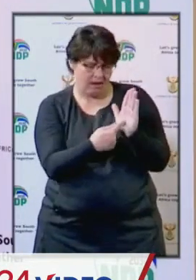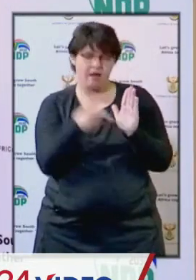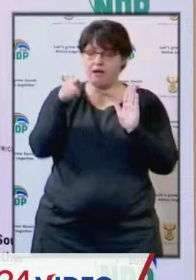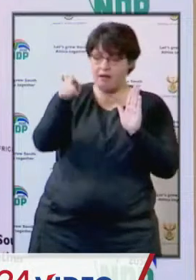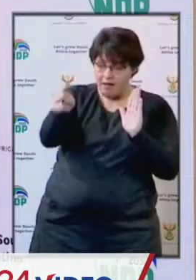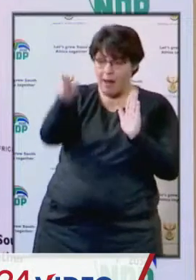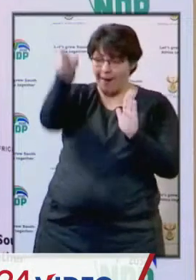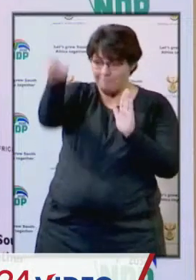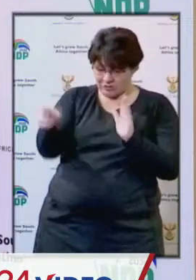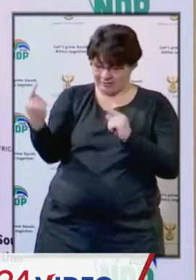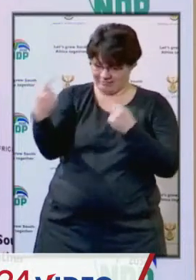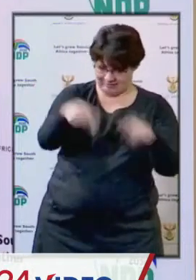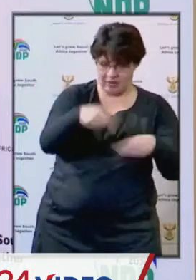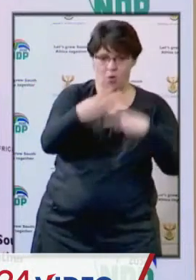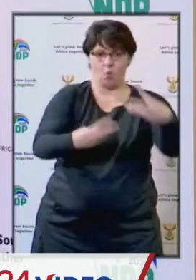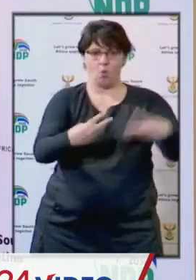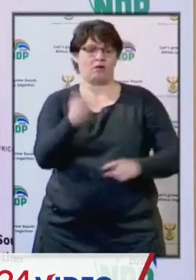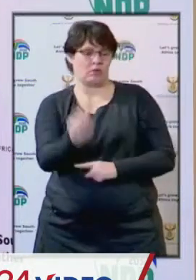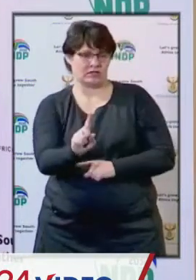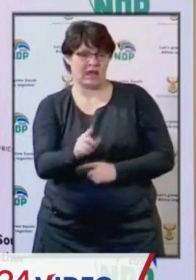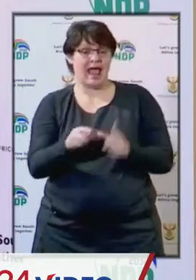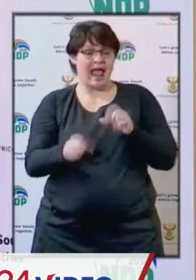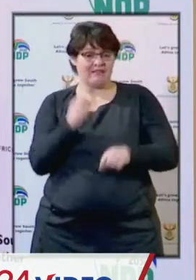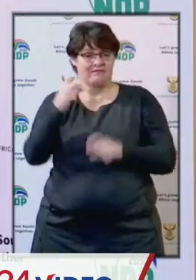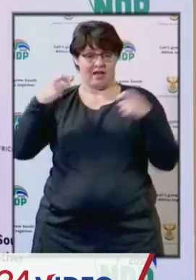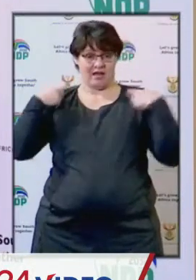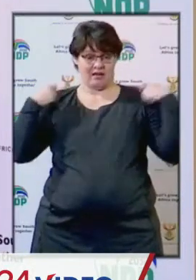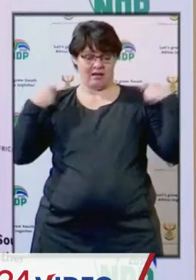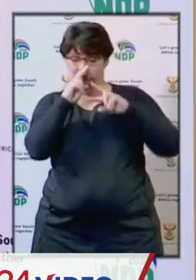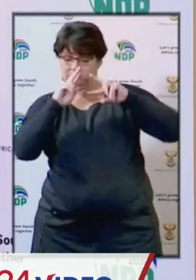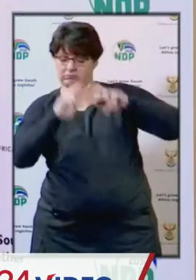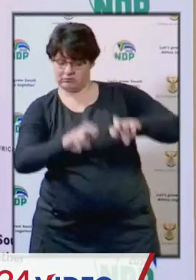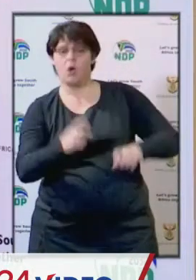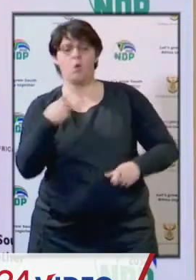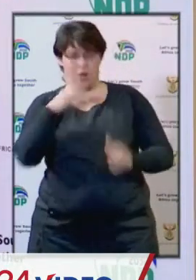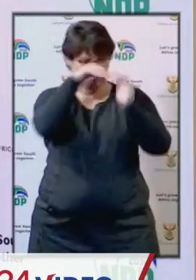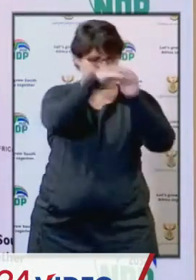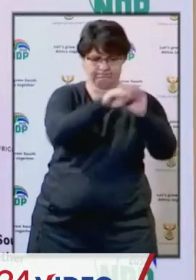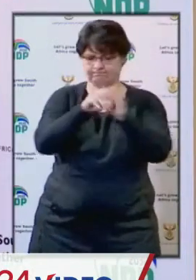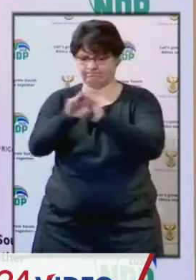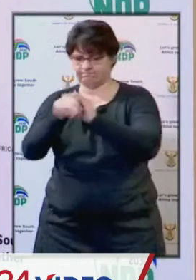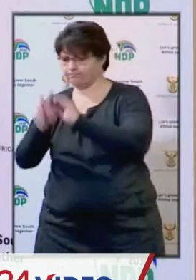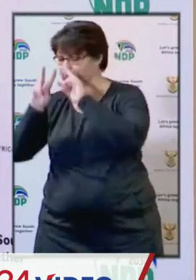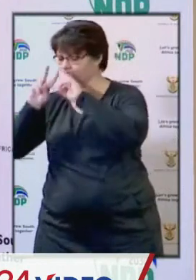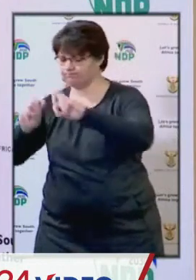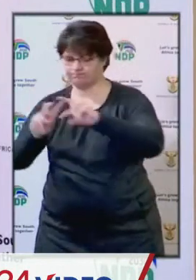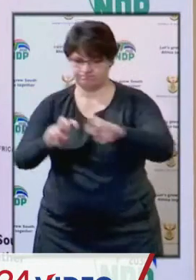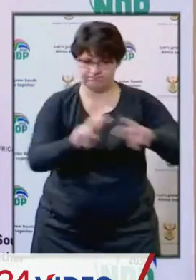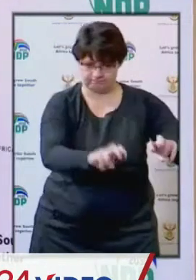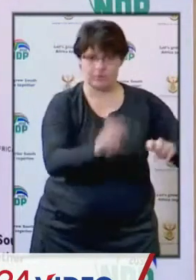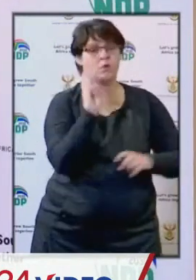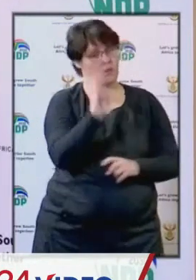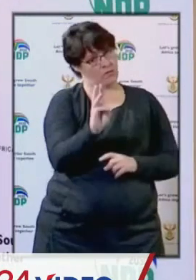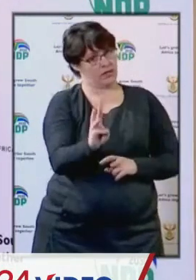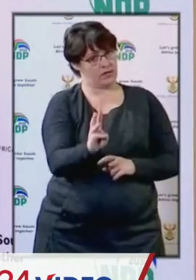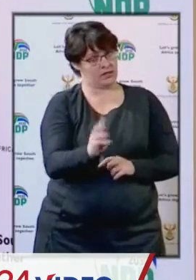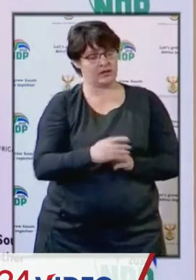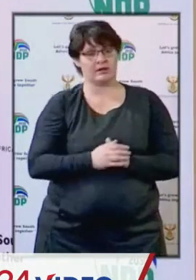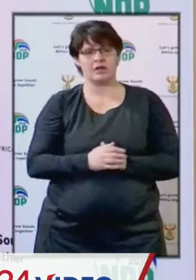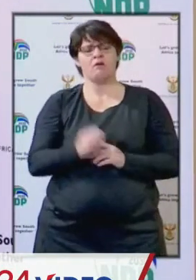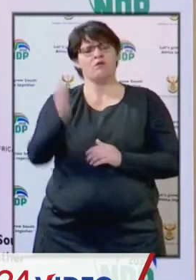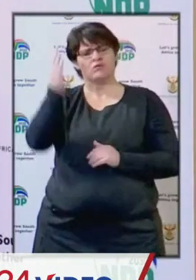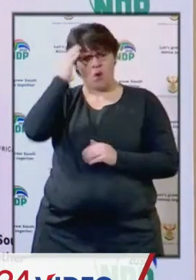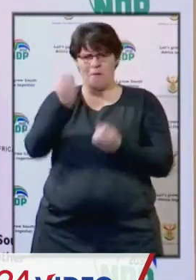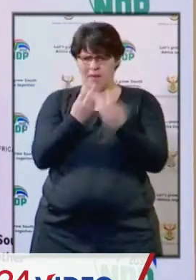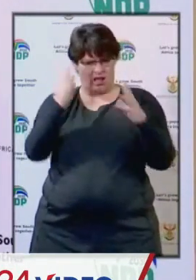the facility when inspection comes. We will be doing inspection as the Department of Tourism. I know that many